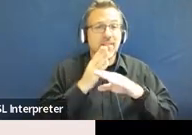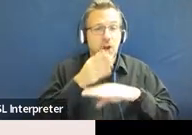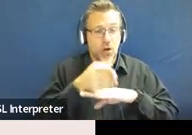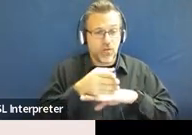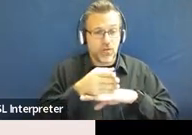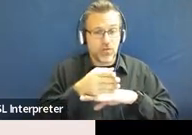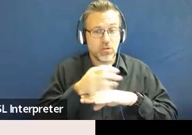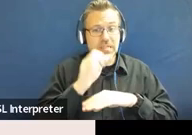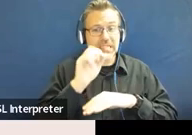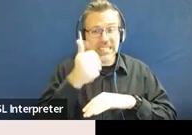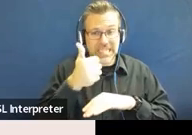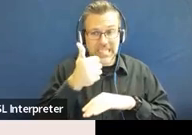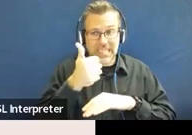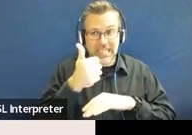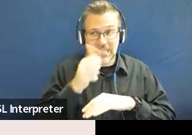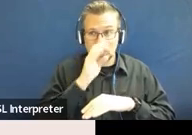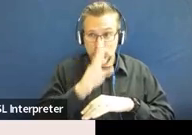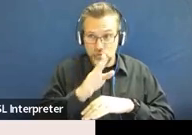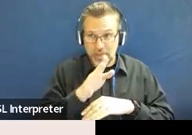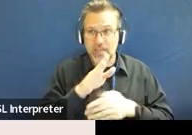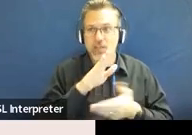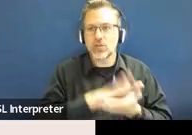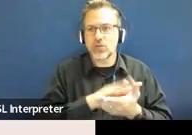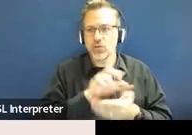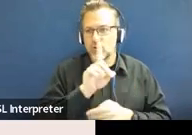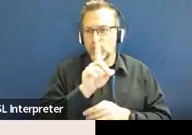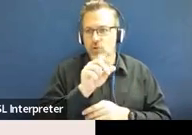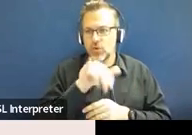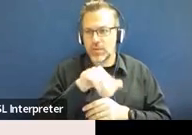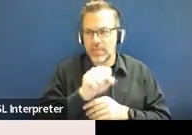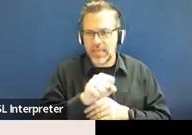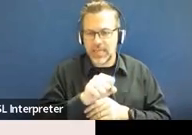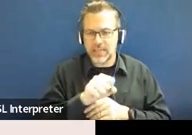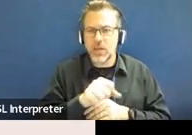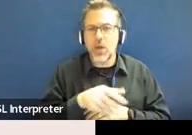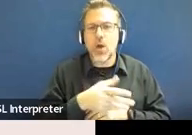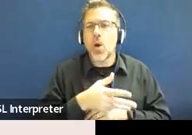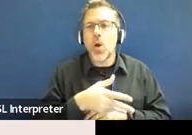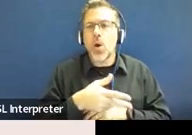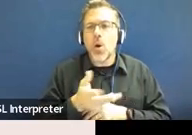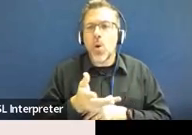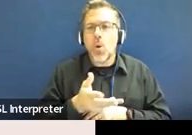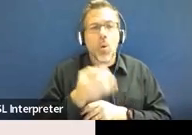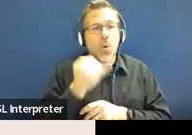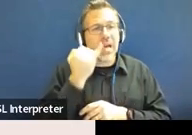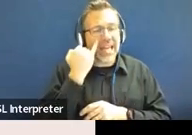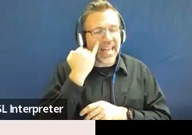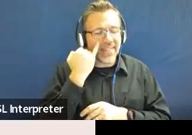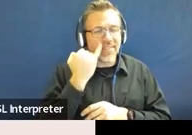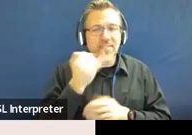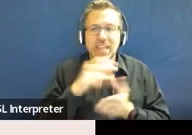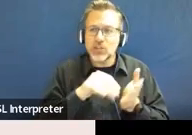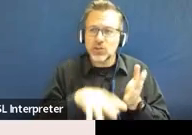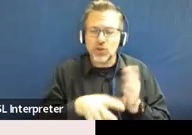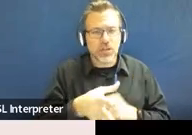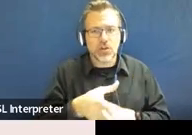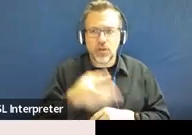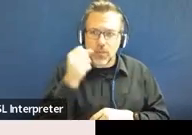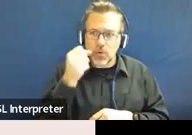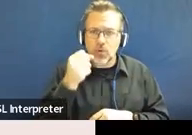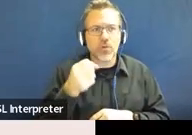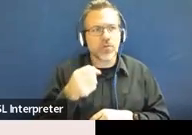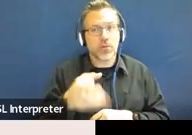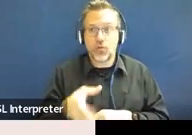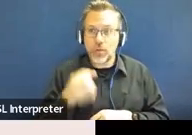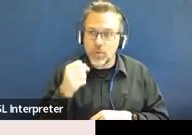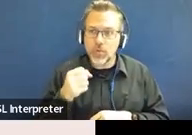days, or the child has been subjected to a series of removals that constitute a pattern. So, think about that pattern piece, and that